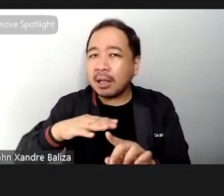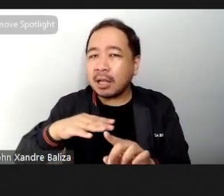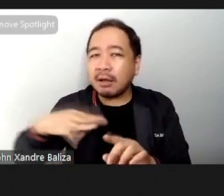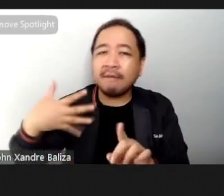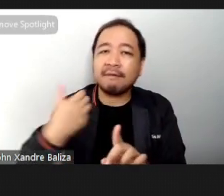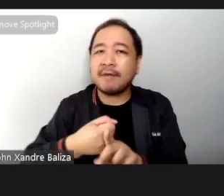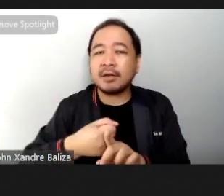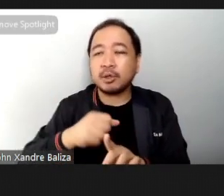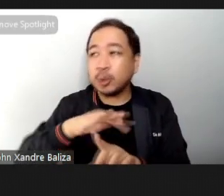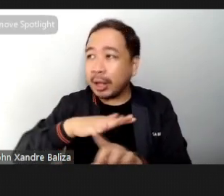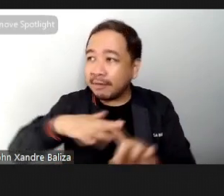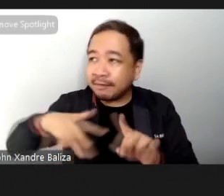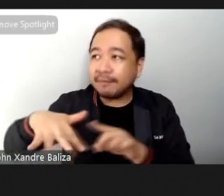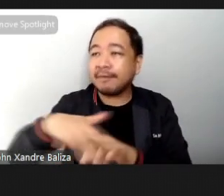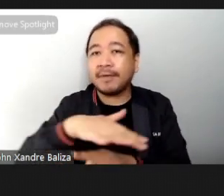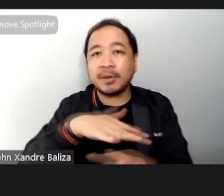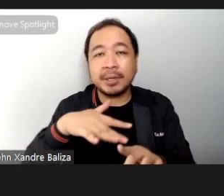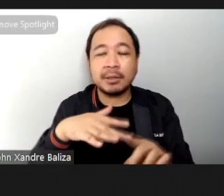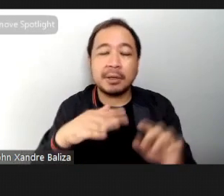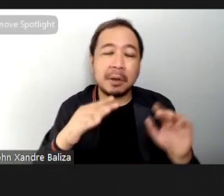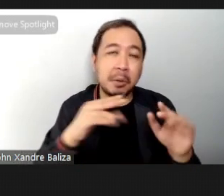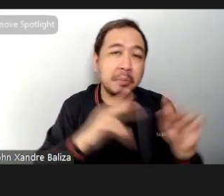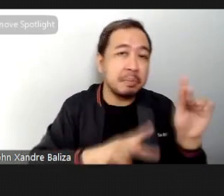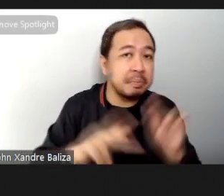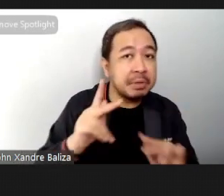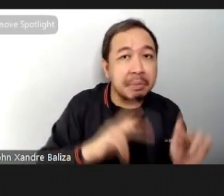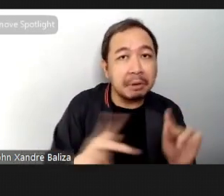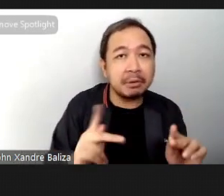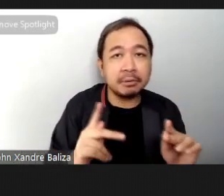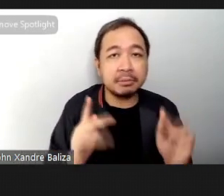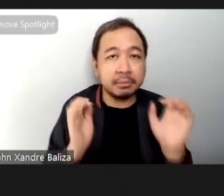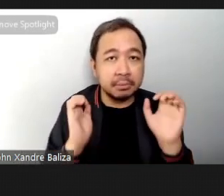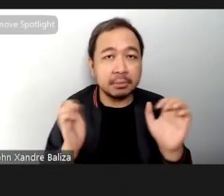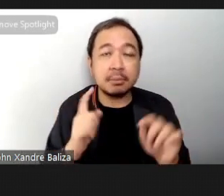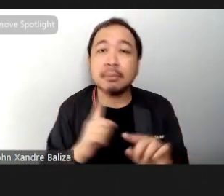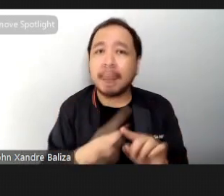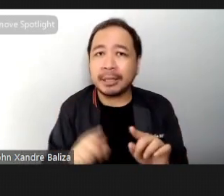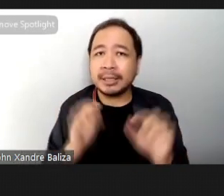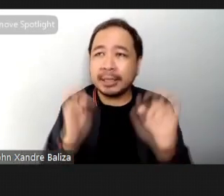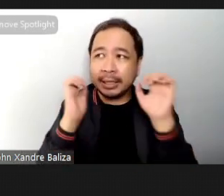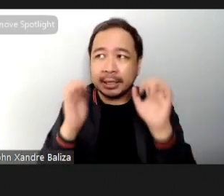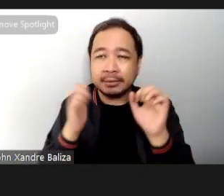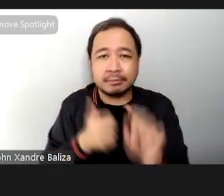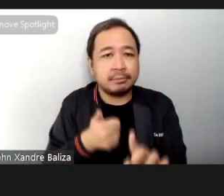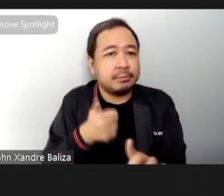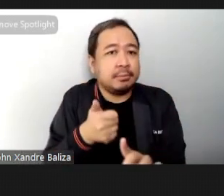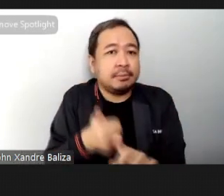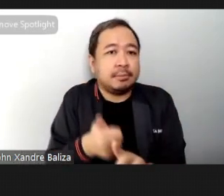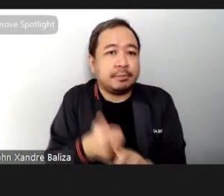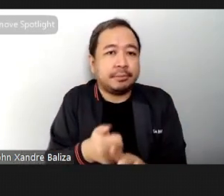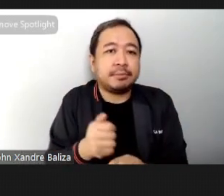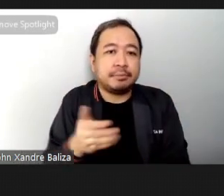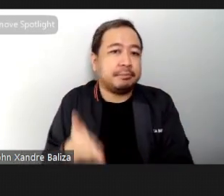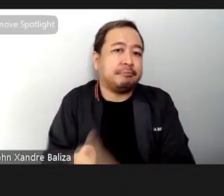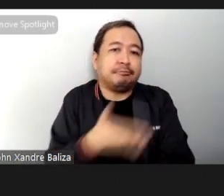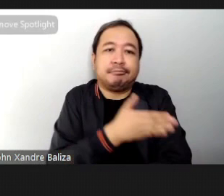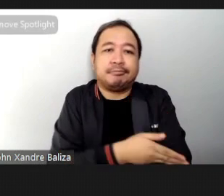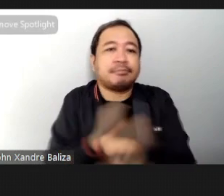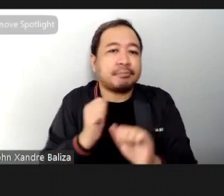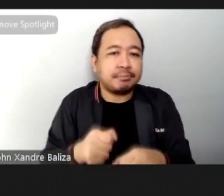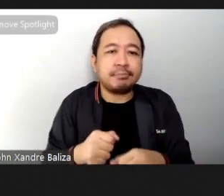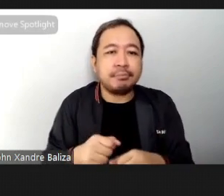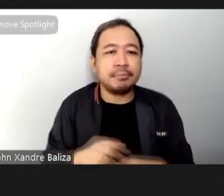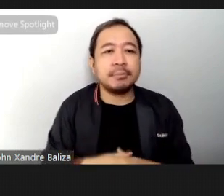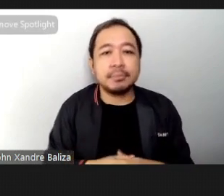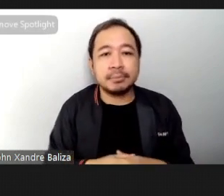are with when you exercise but it really just shows that exercise by itself already improves mood now the important aspect here is